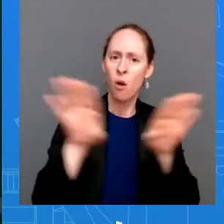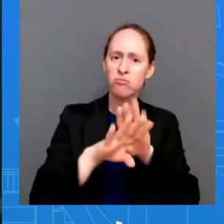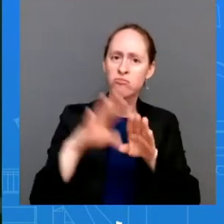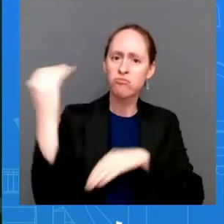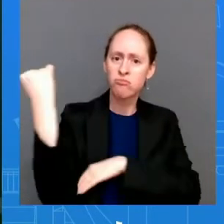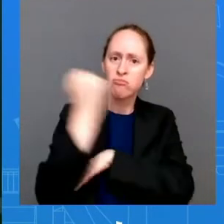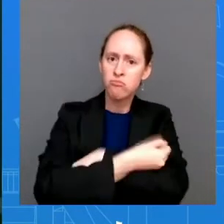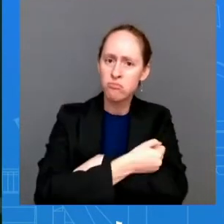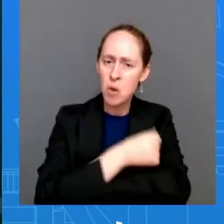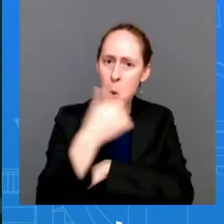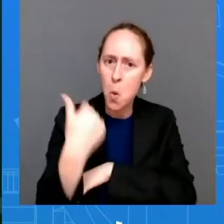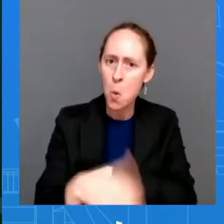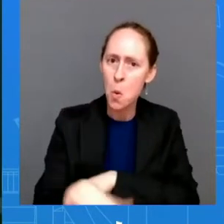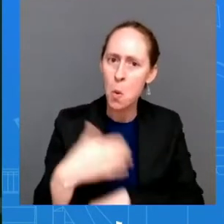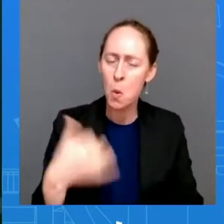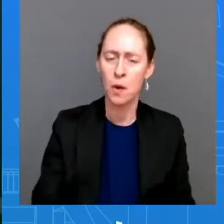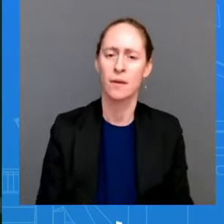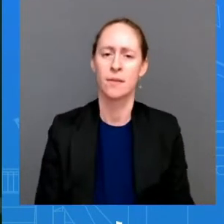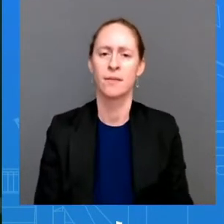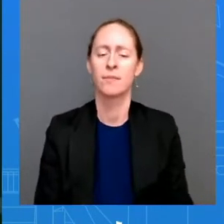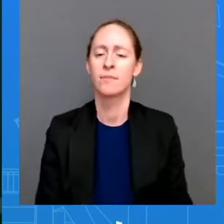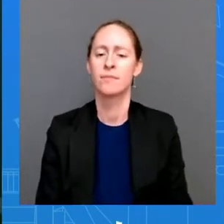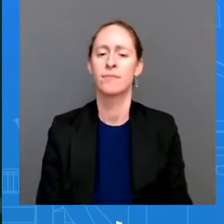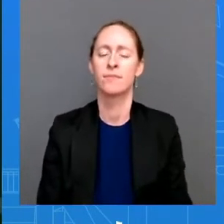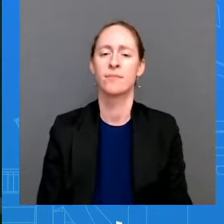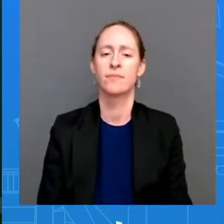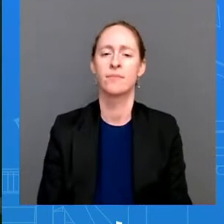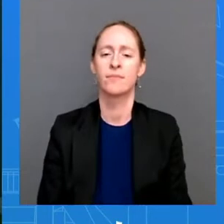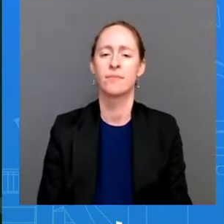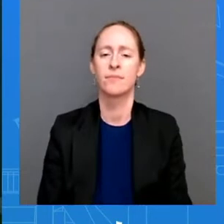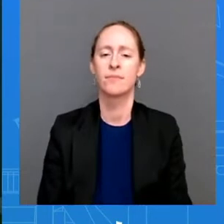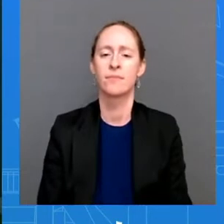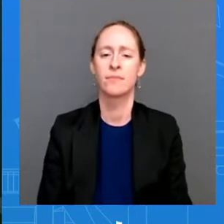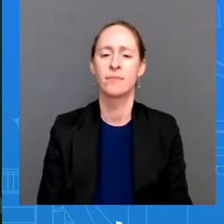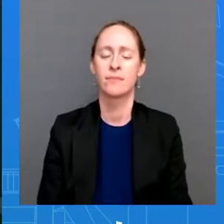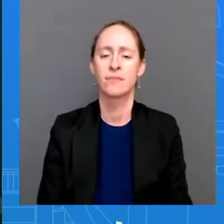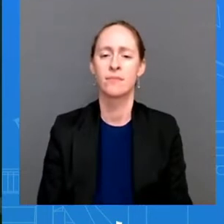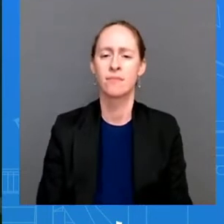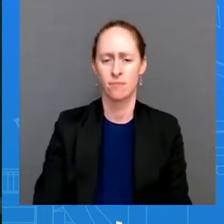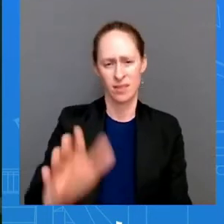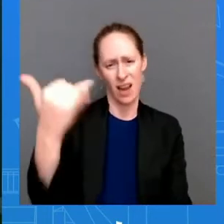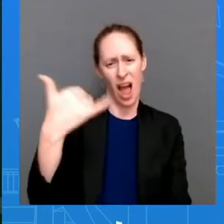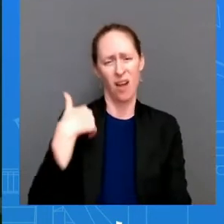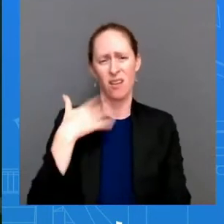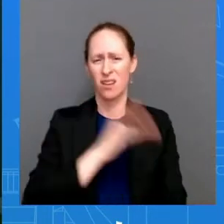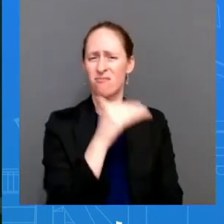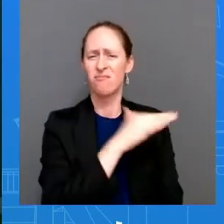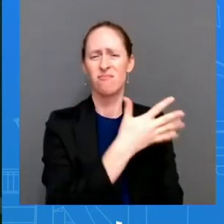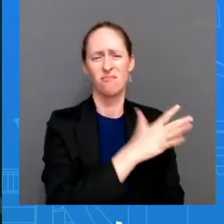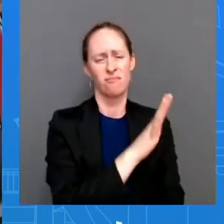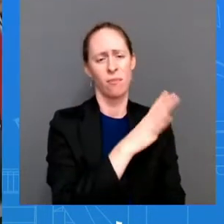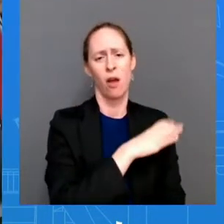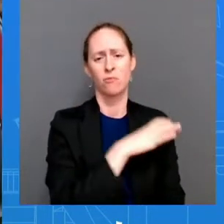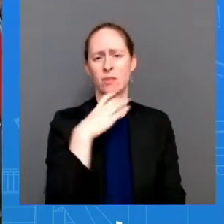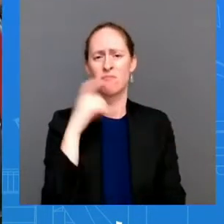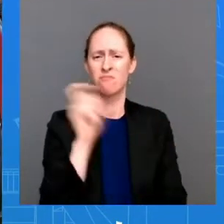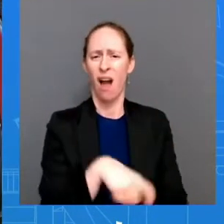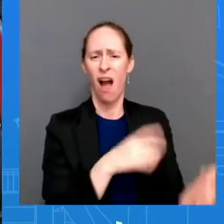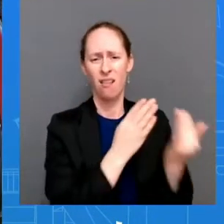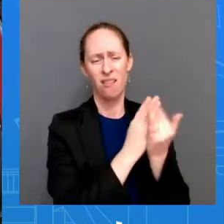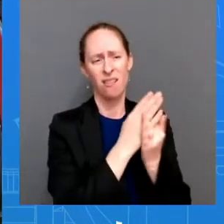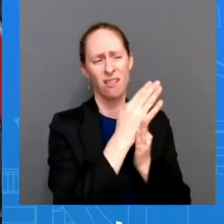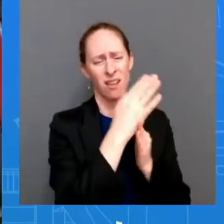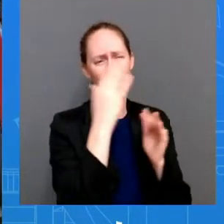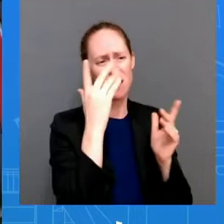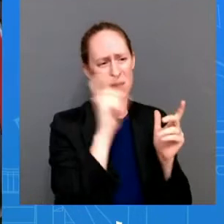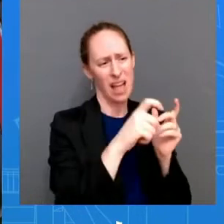urge congress to move forward with this package as soon as possible josh the floor is yours wonderful thanks kareem uh